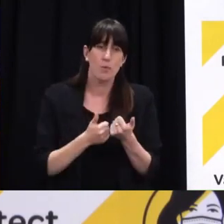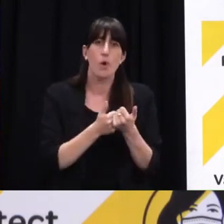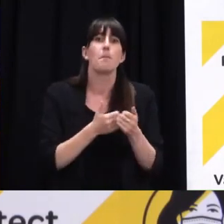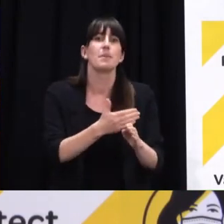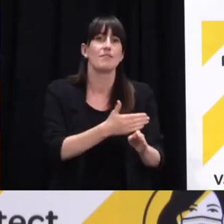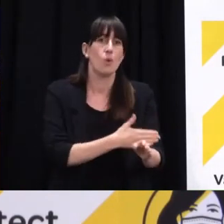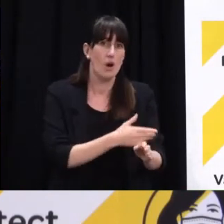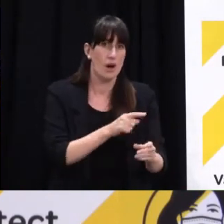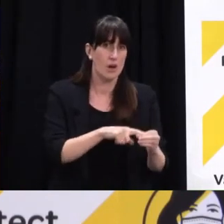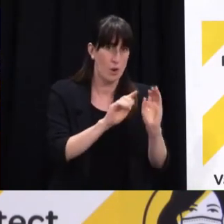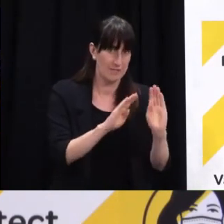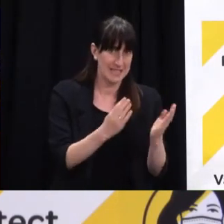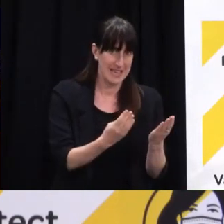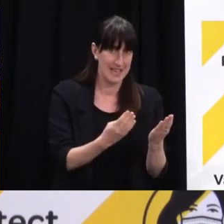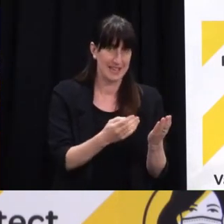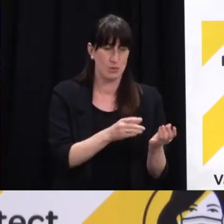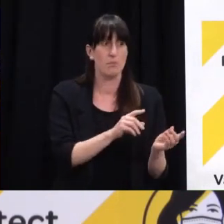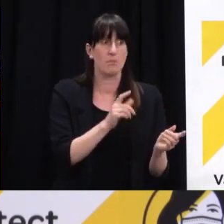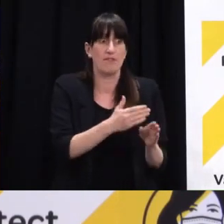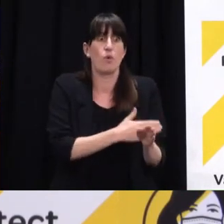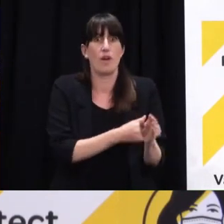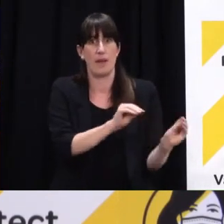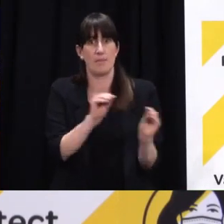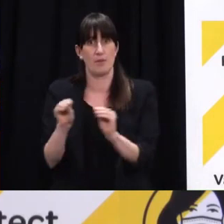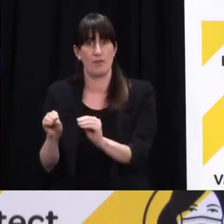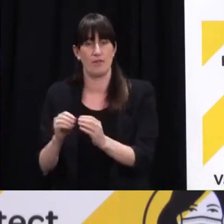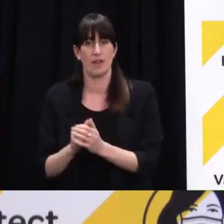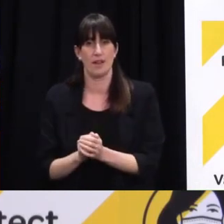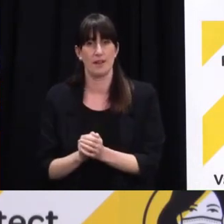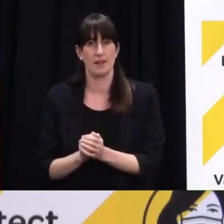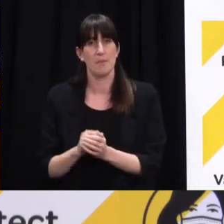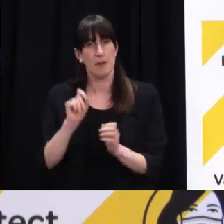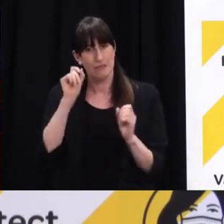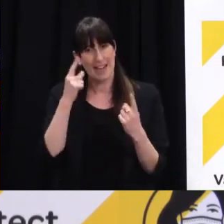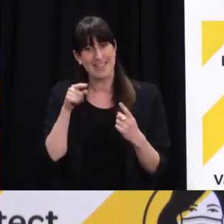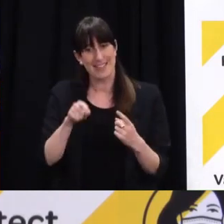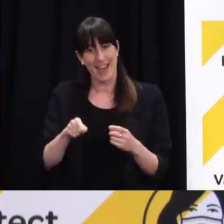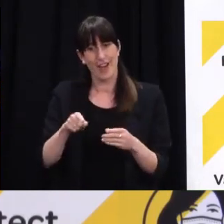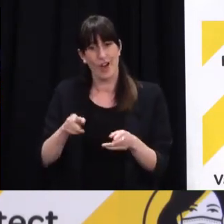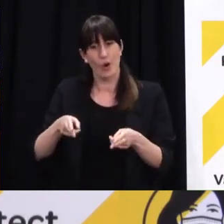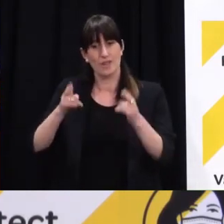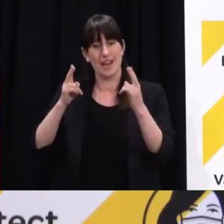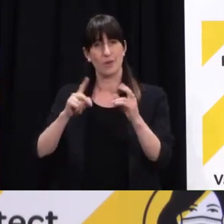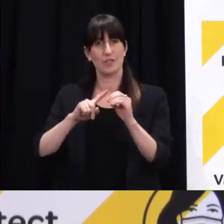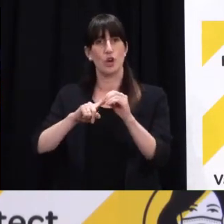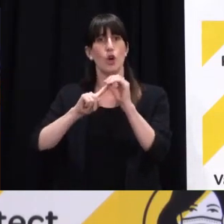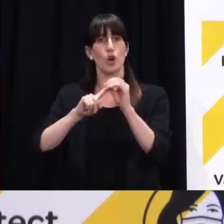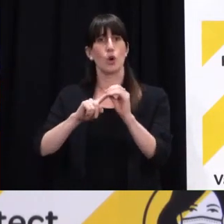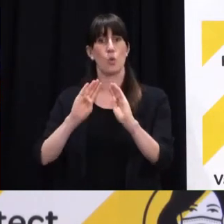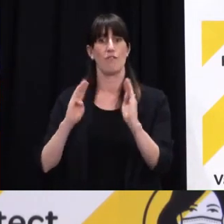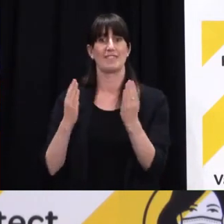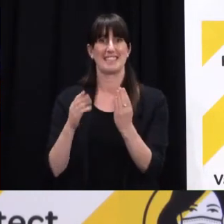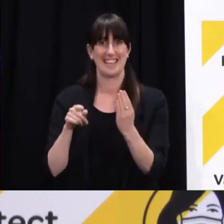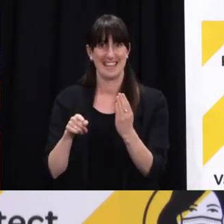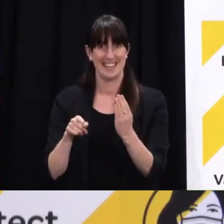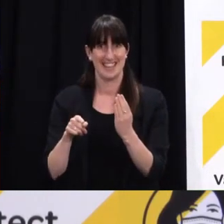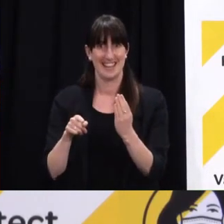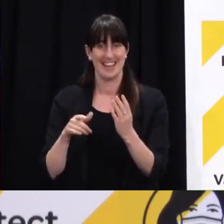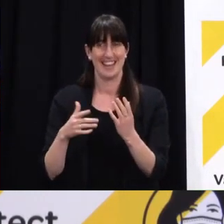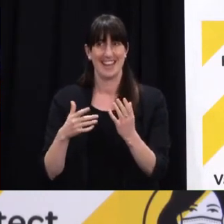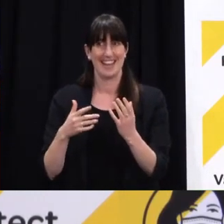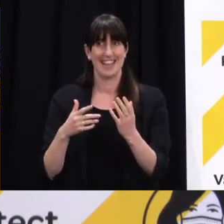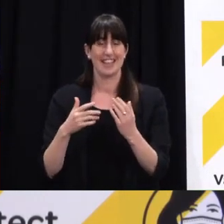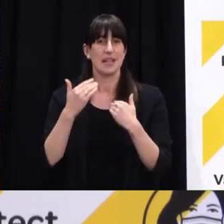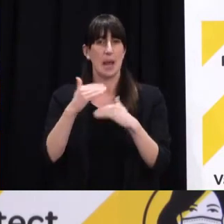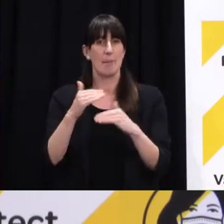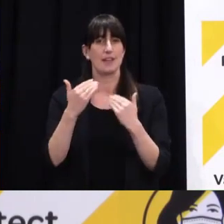in quarantine, recognising that it is a quarantine facility. So the ability of NGOs and having too many people coming and going is